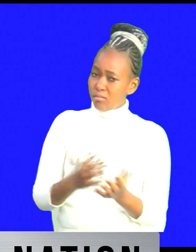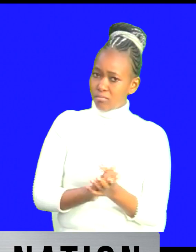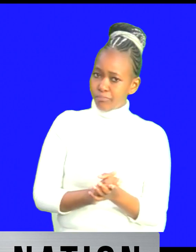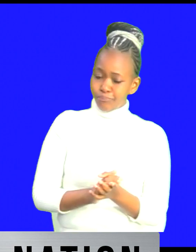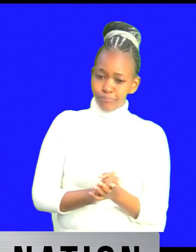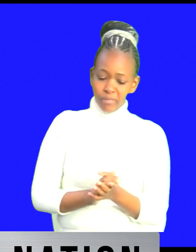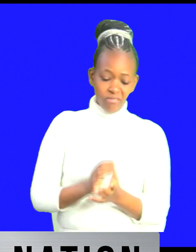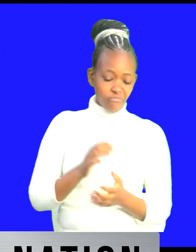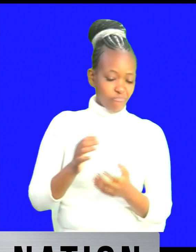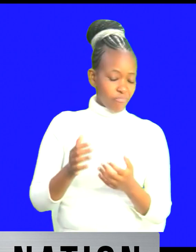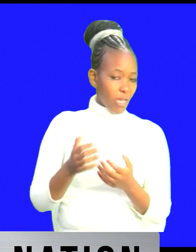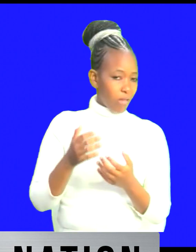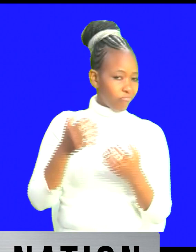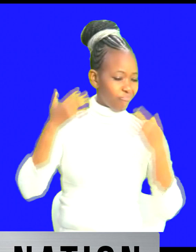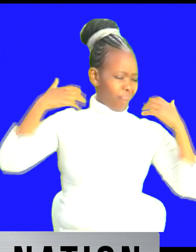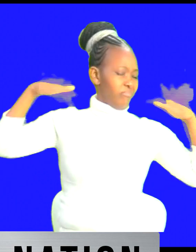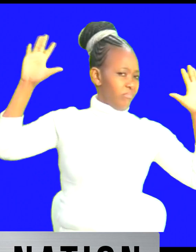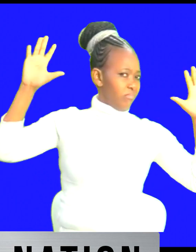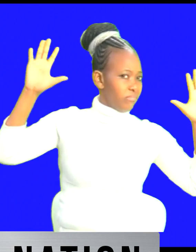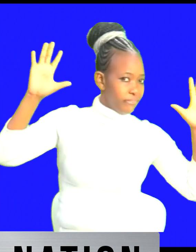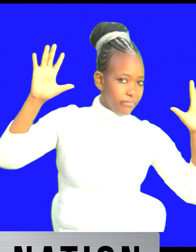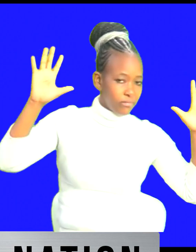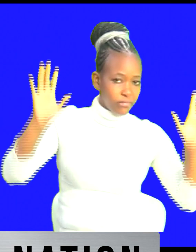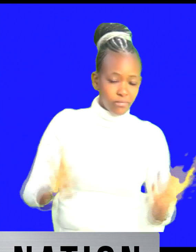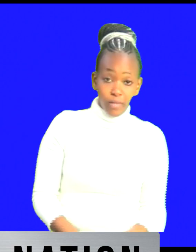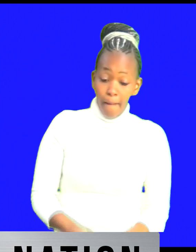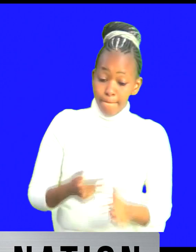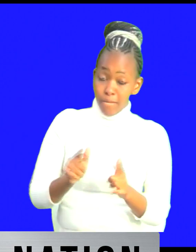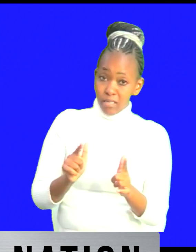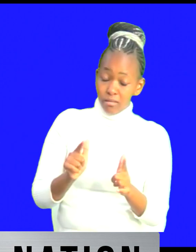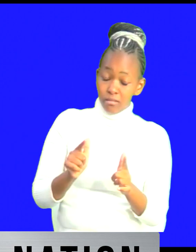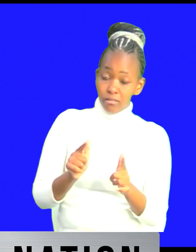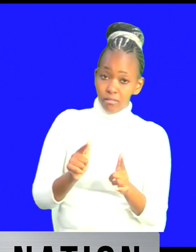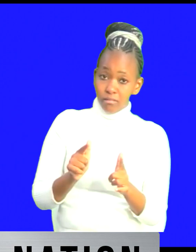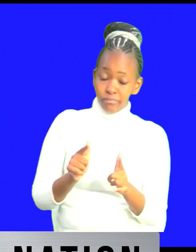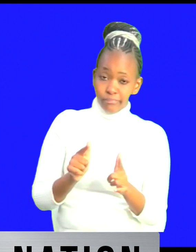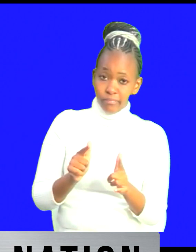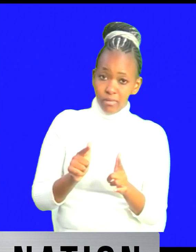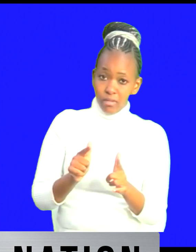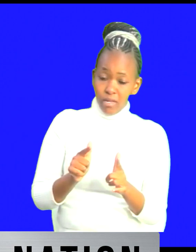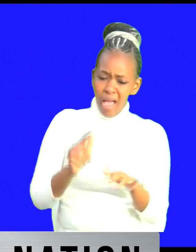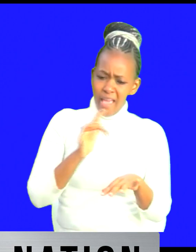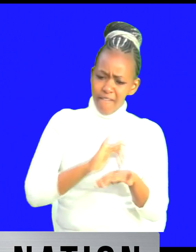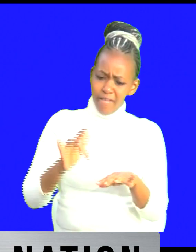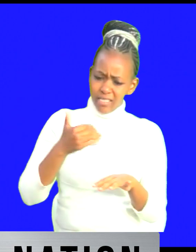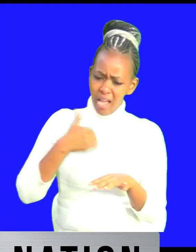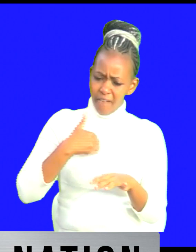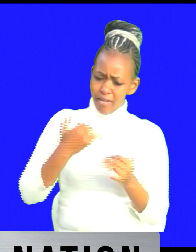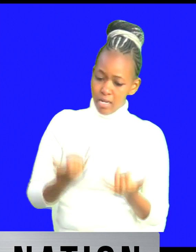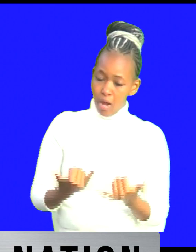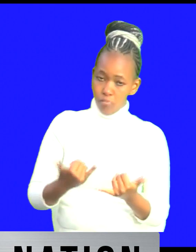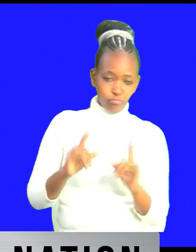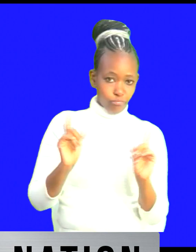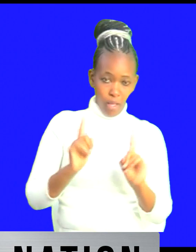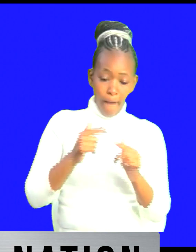how to jelly because the side effects of that sugar we are not seeing but the carcinogenic effect of it is going to come way later in